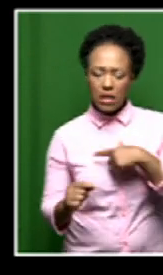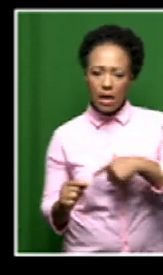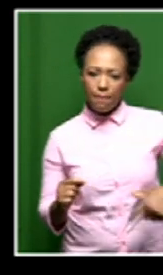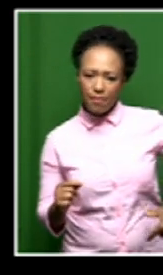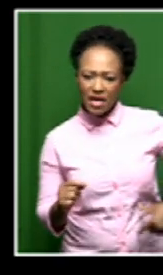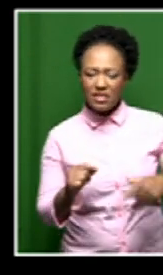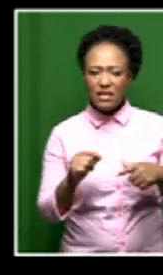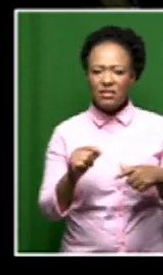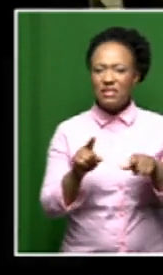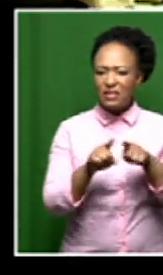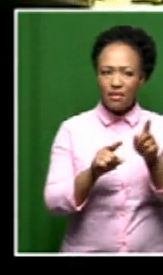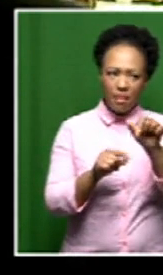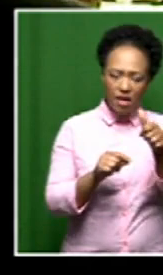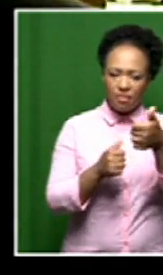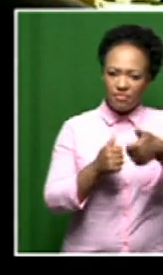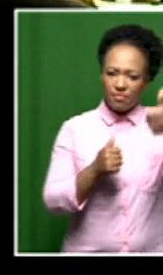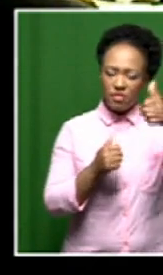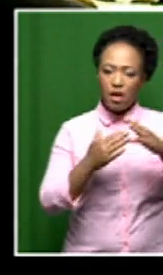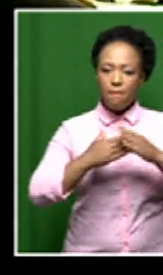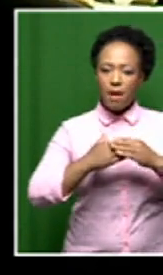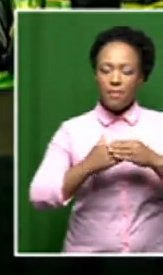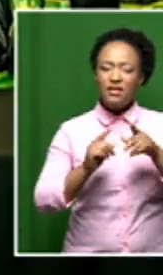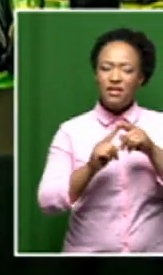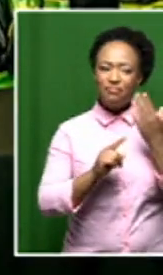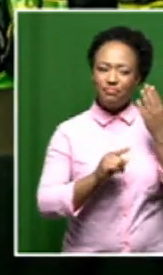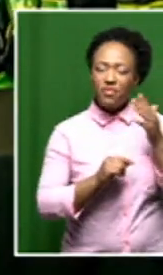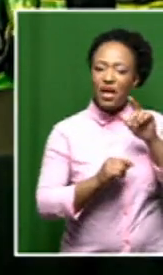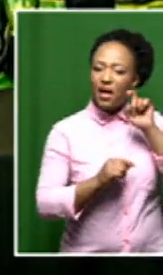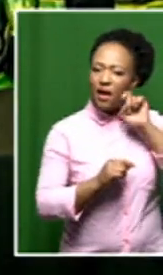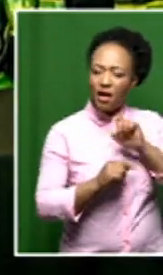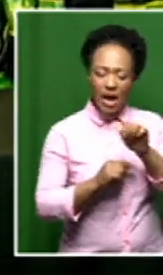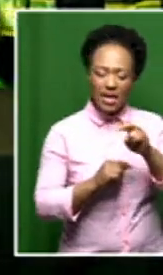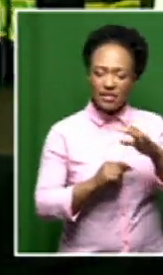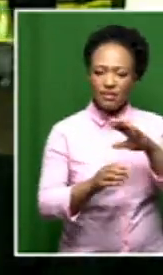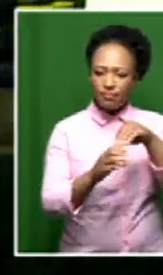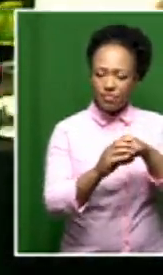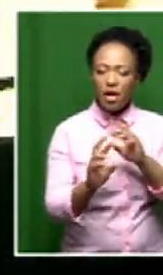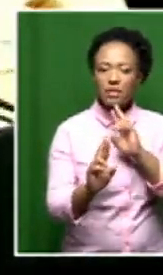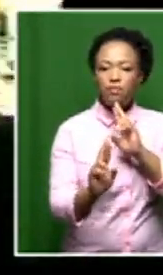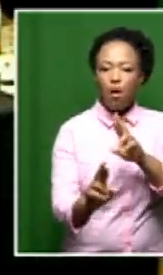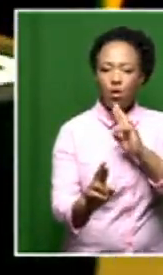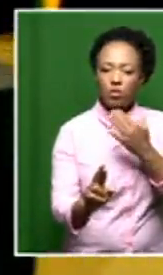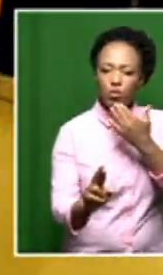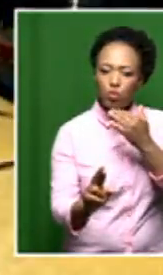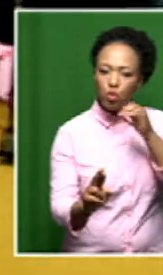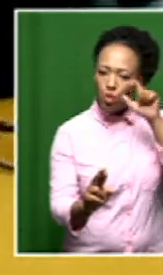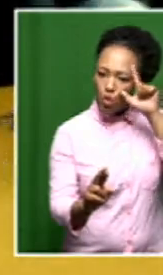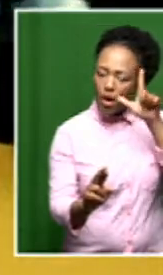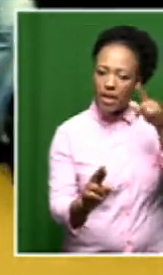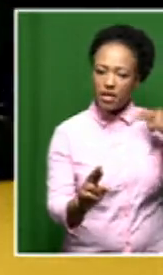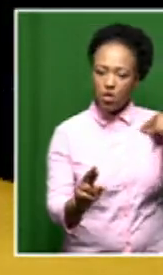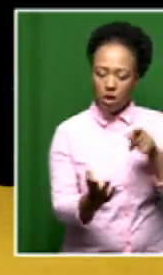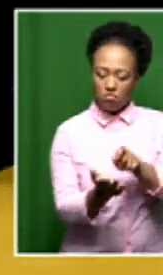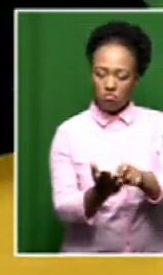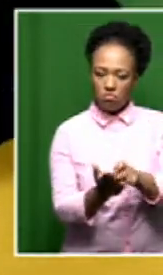but other senior members and veterans of the ANC also responding to the piece that was written by Lindywe Sisulu but